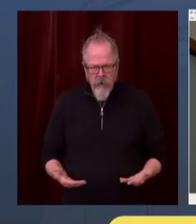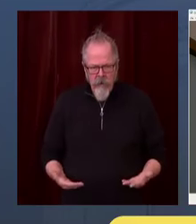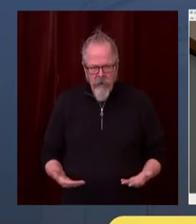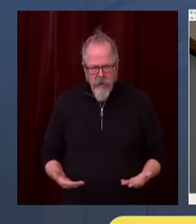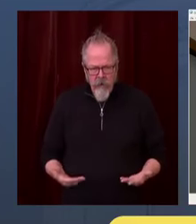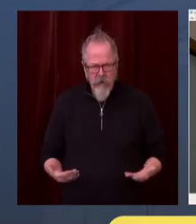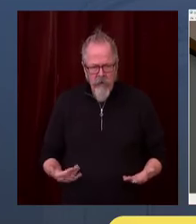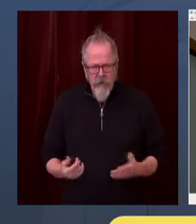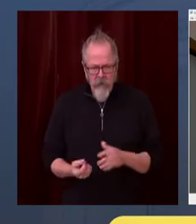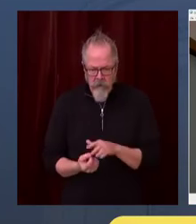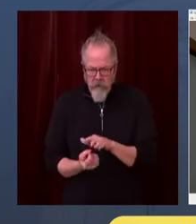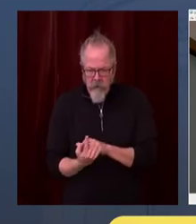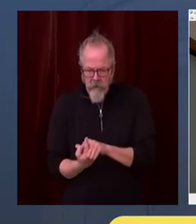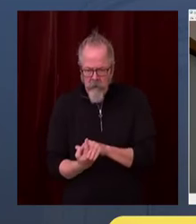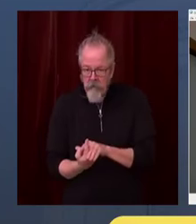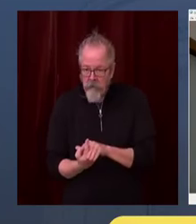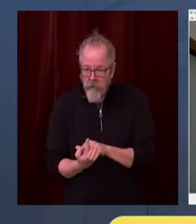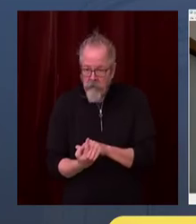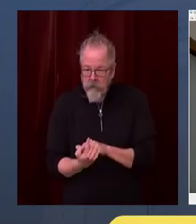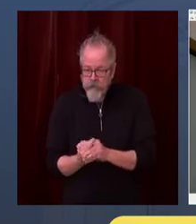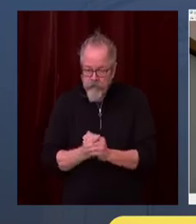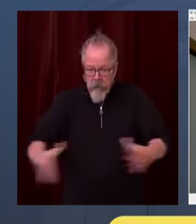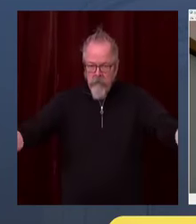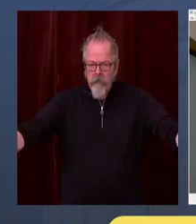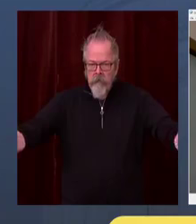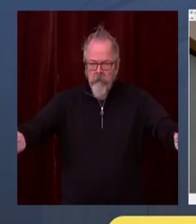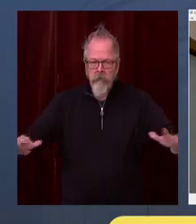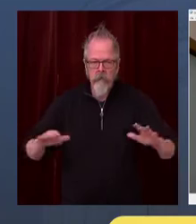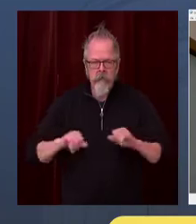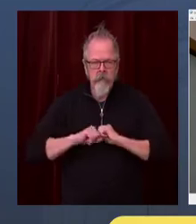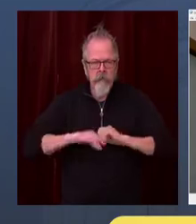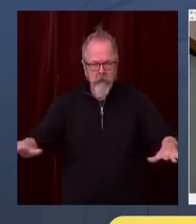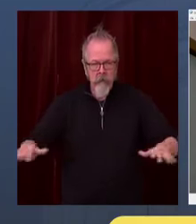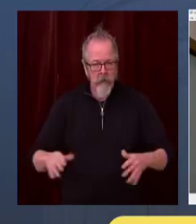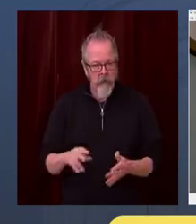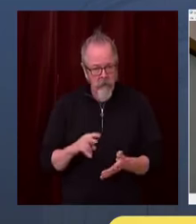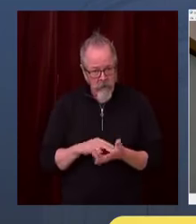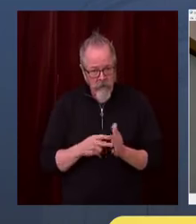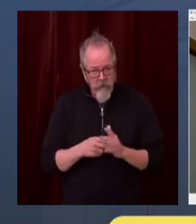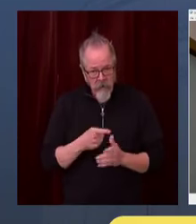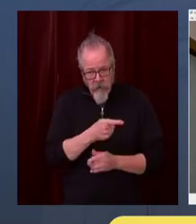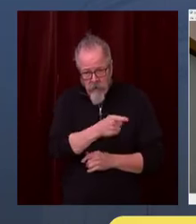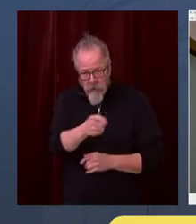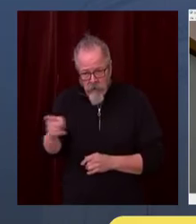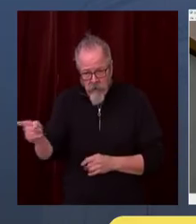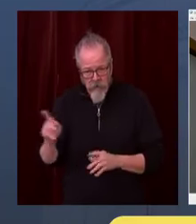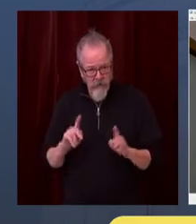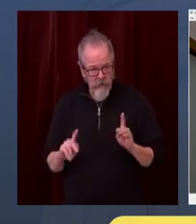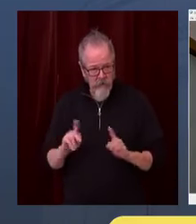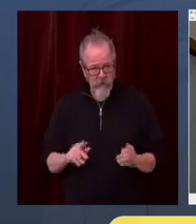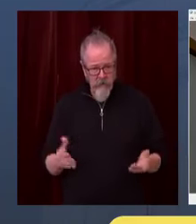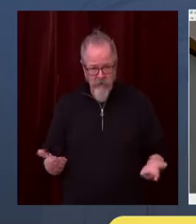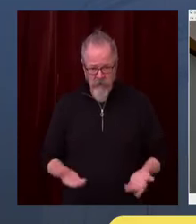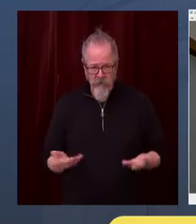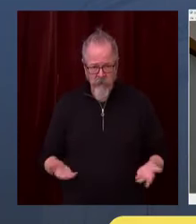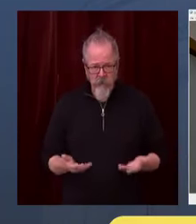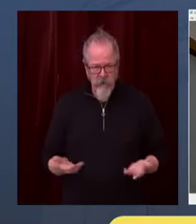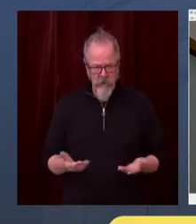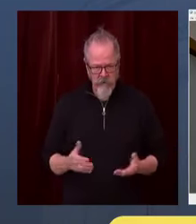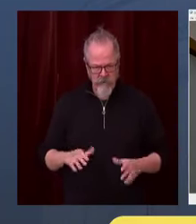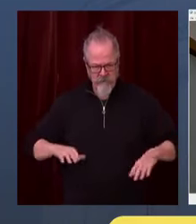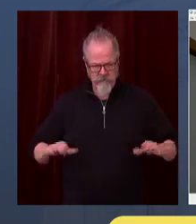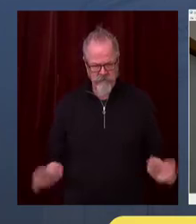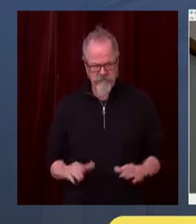first flattening the curve, and not ending up like some other places. Since the start of the pandemic, I want to call out Seattle